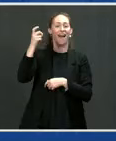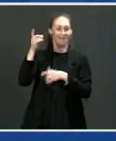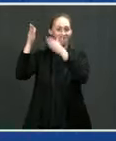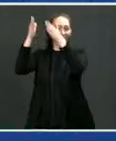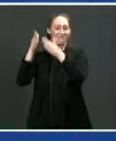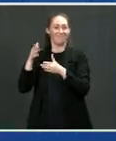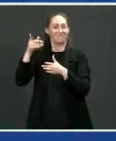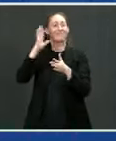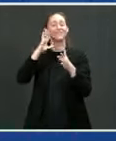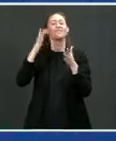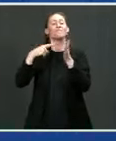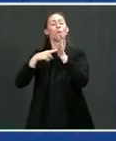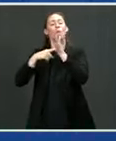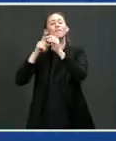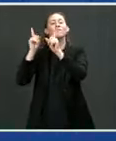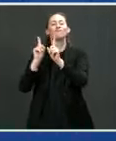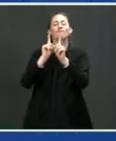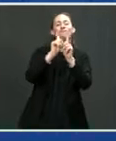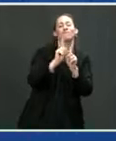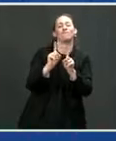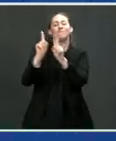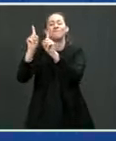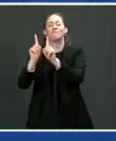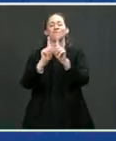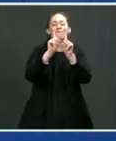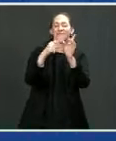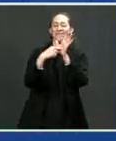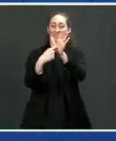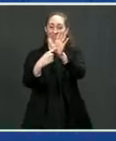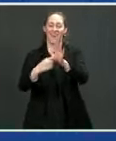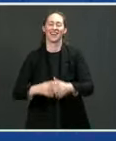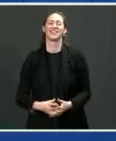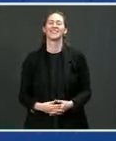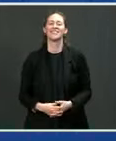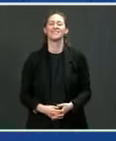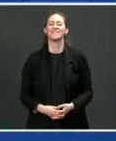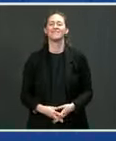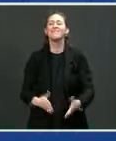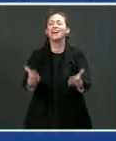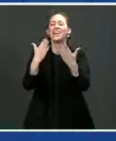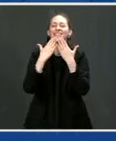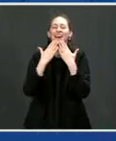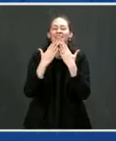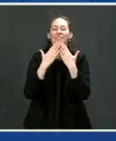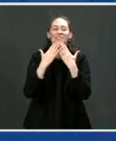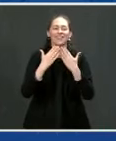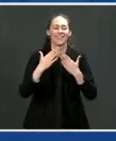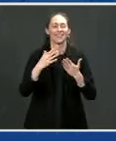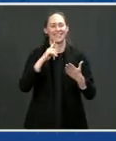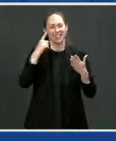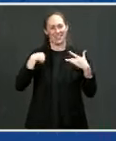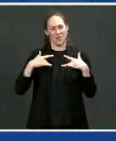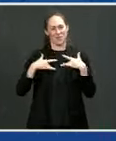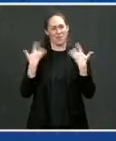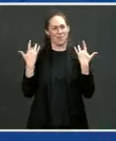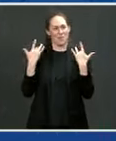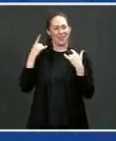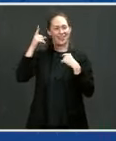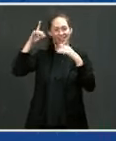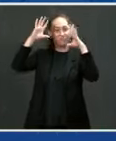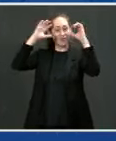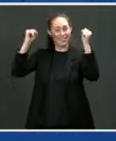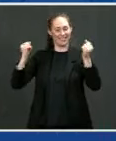Mayor White over to you. thank you very much and and thank you Mr. President welcome to Greenville South Carolina virtually.